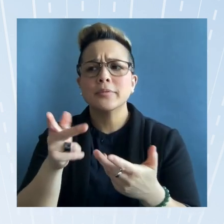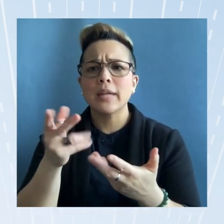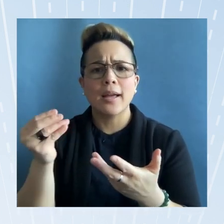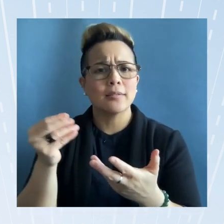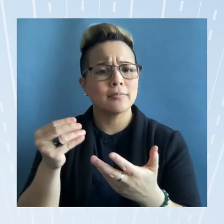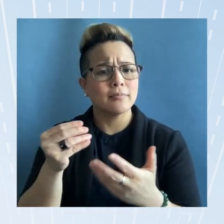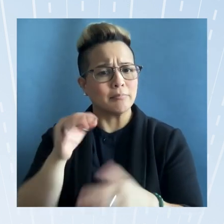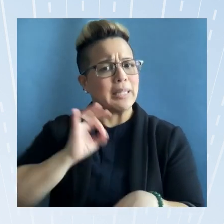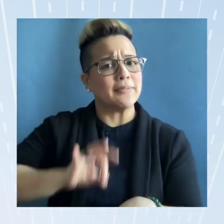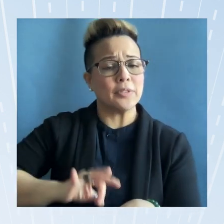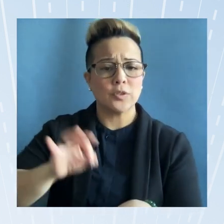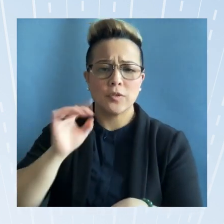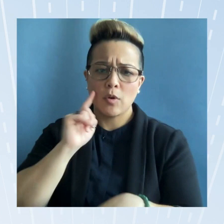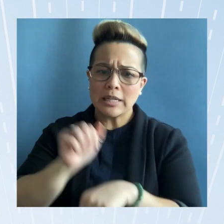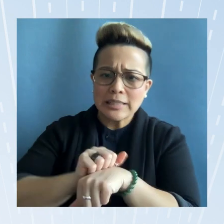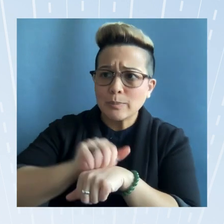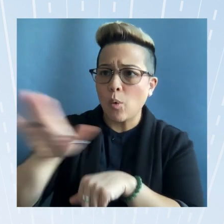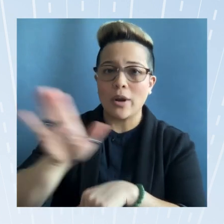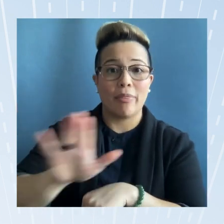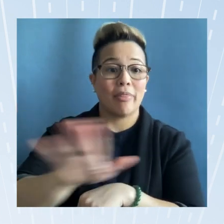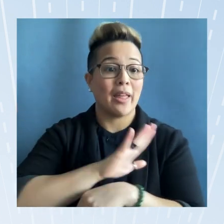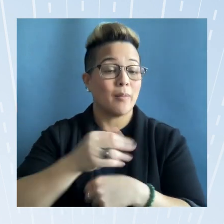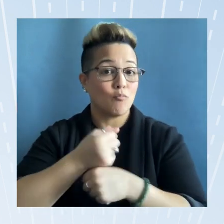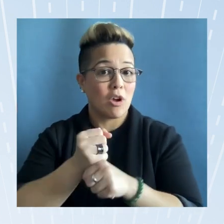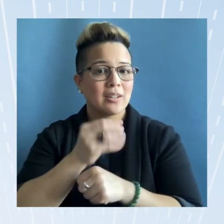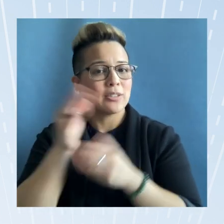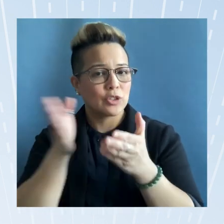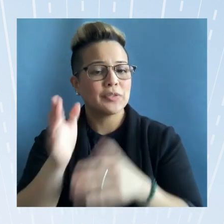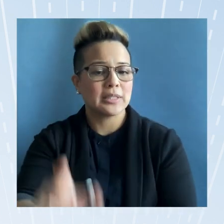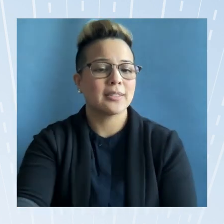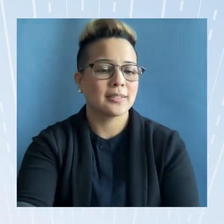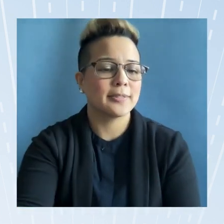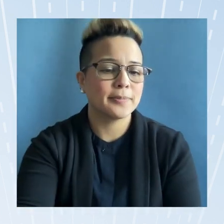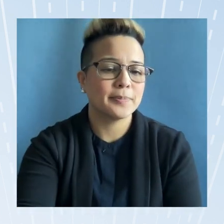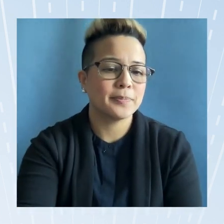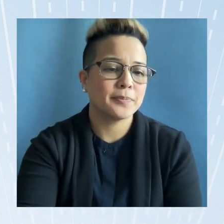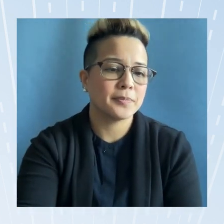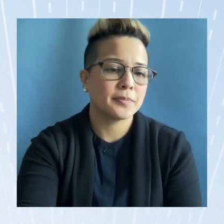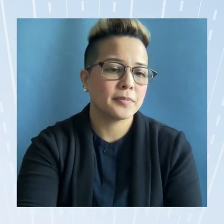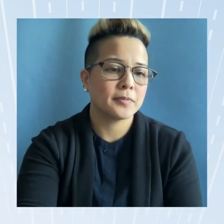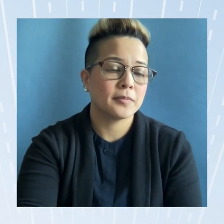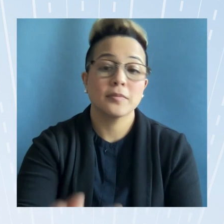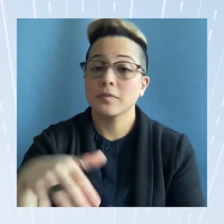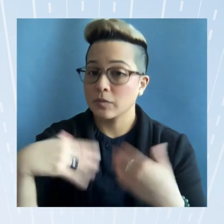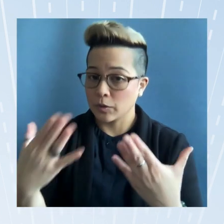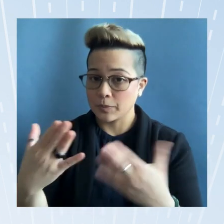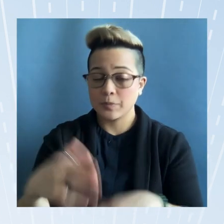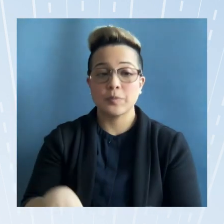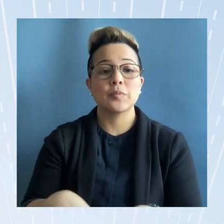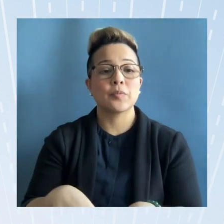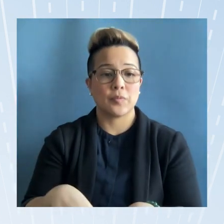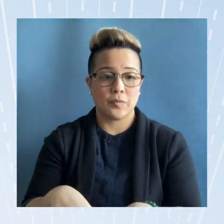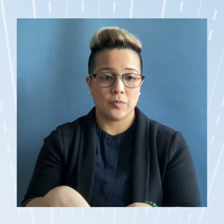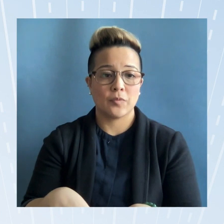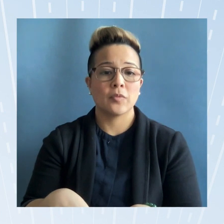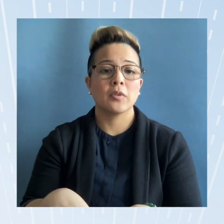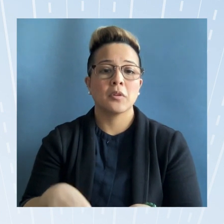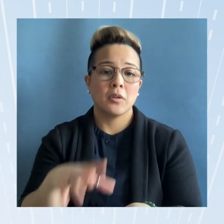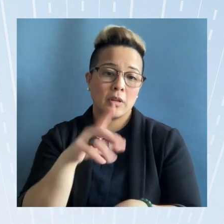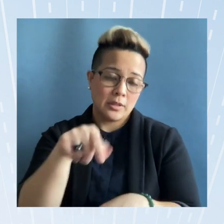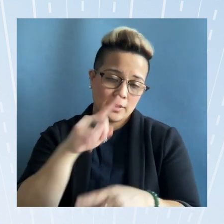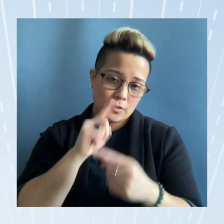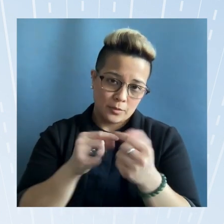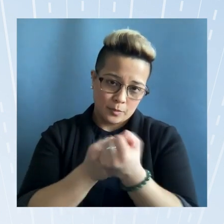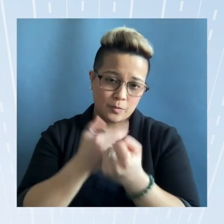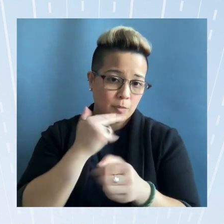benefits of exporting their products and services so increasing sports for small businesses in the